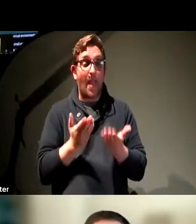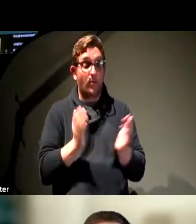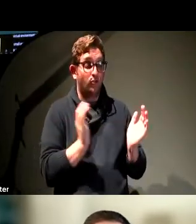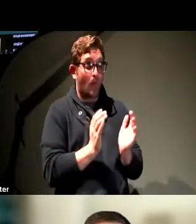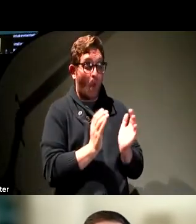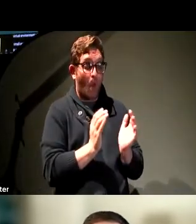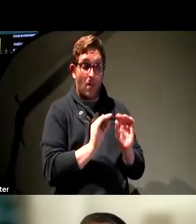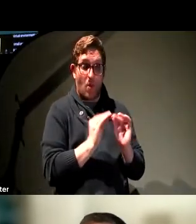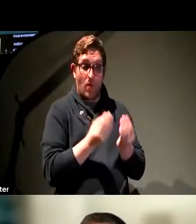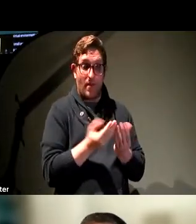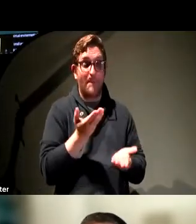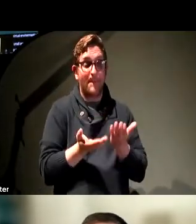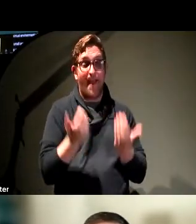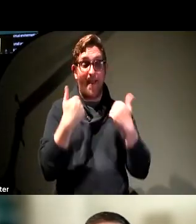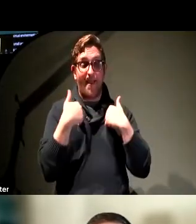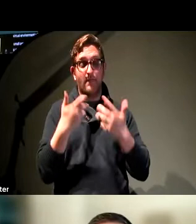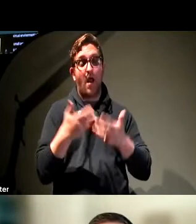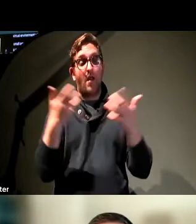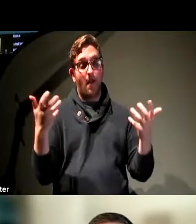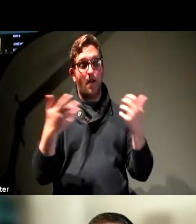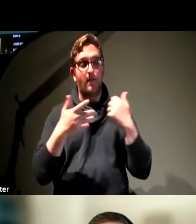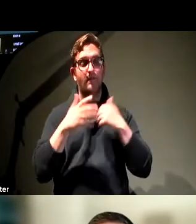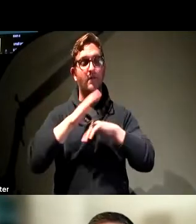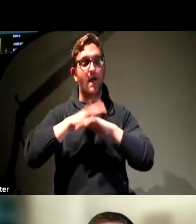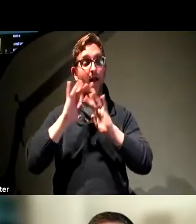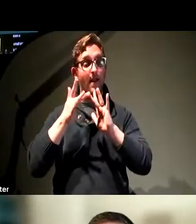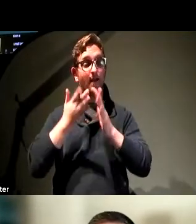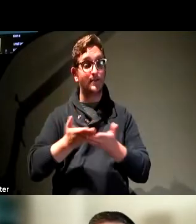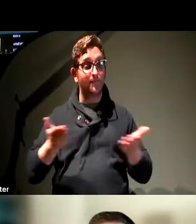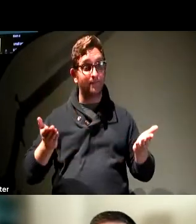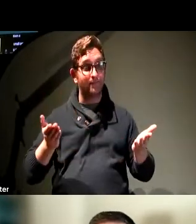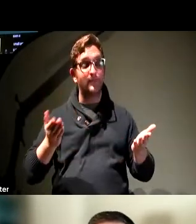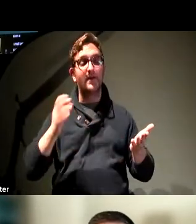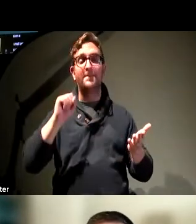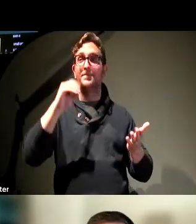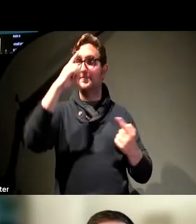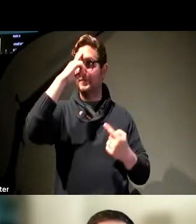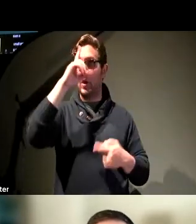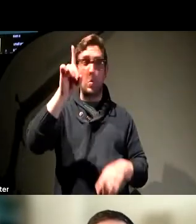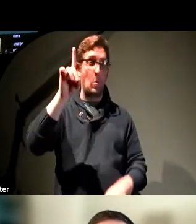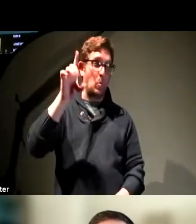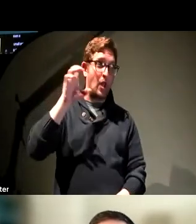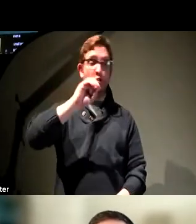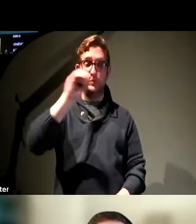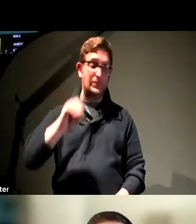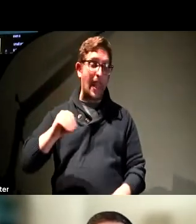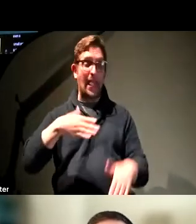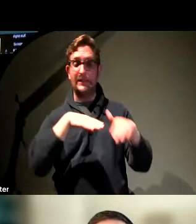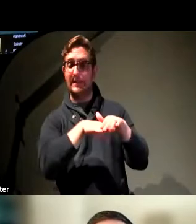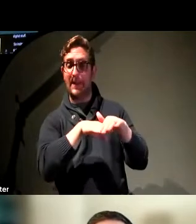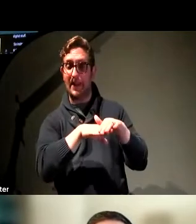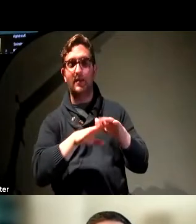a lot of digital stuff. So instead of thinking about let's get to 100% accessibility, we want to